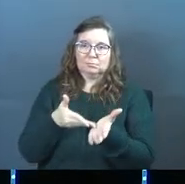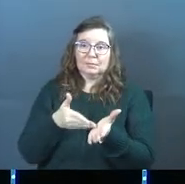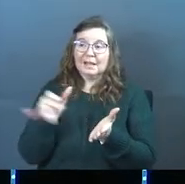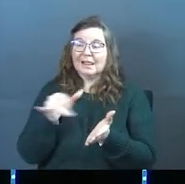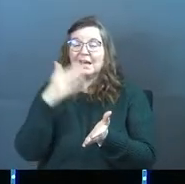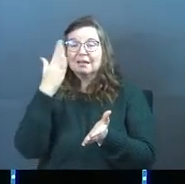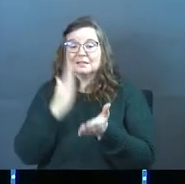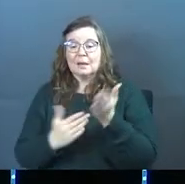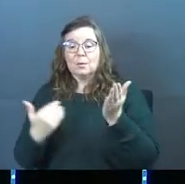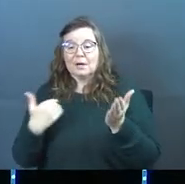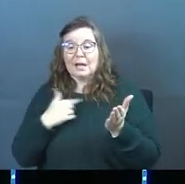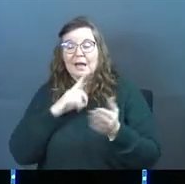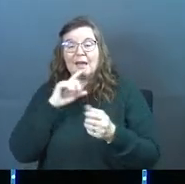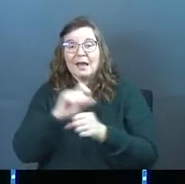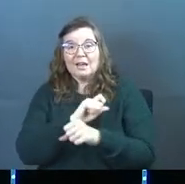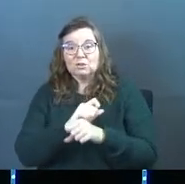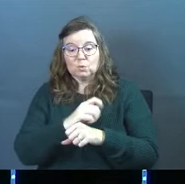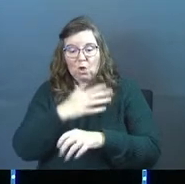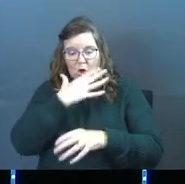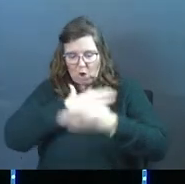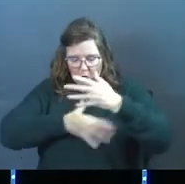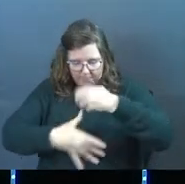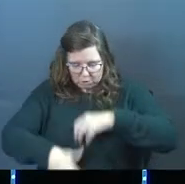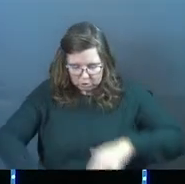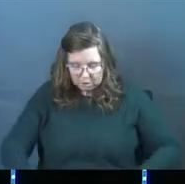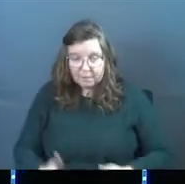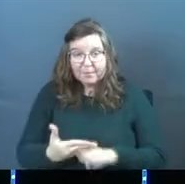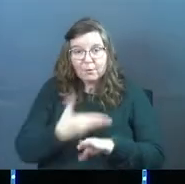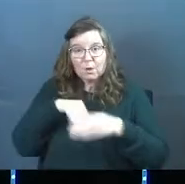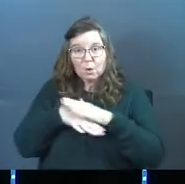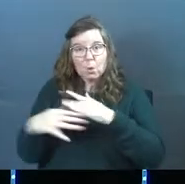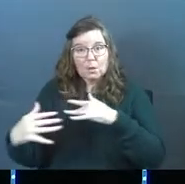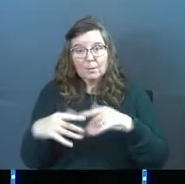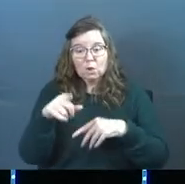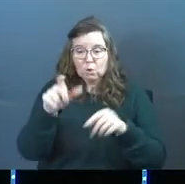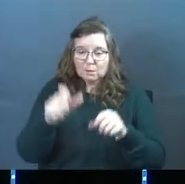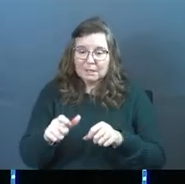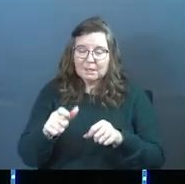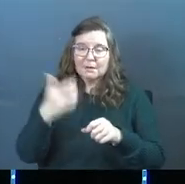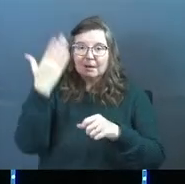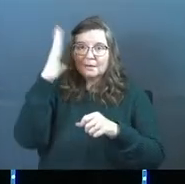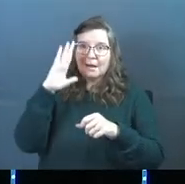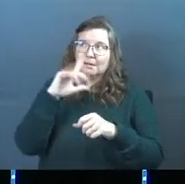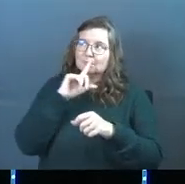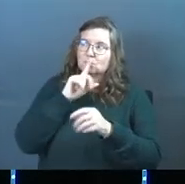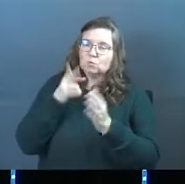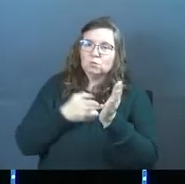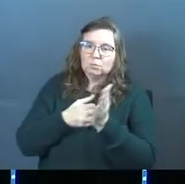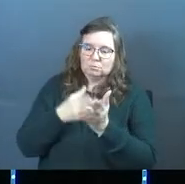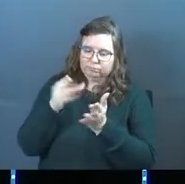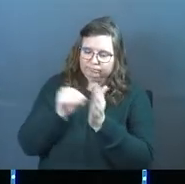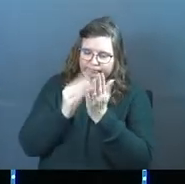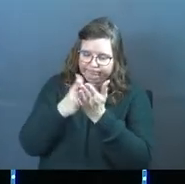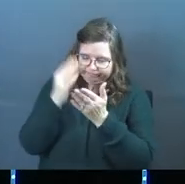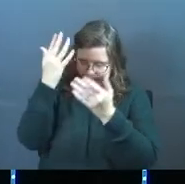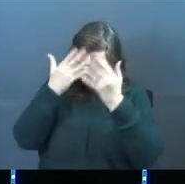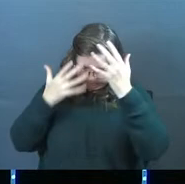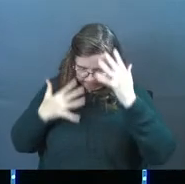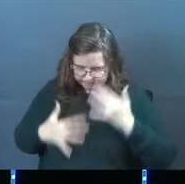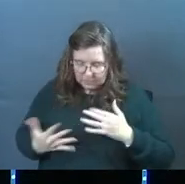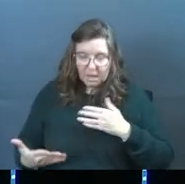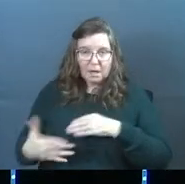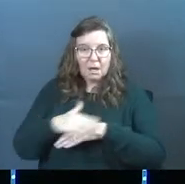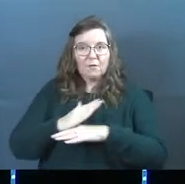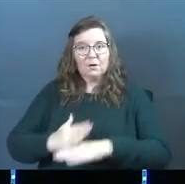just like somebody's got actual armor before they go into a battle, you need to put on armor. And it